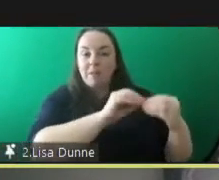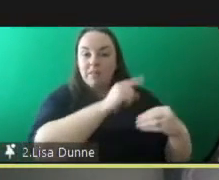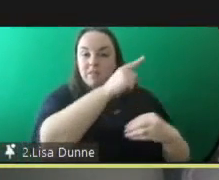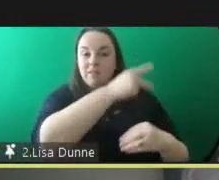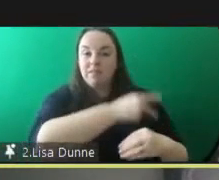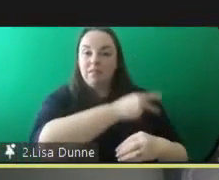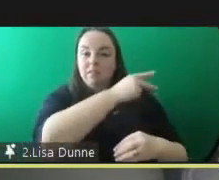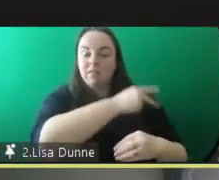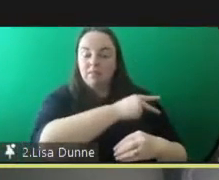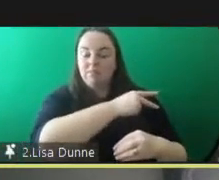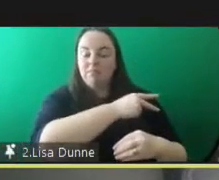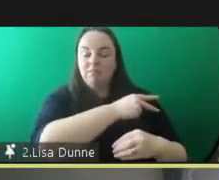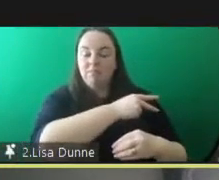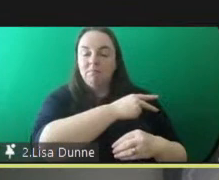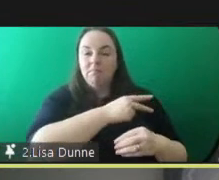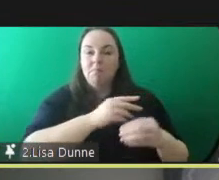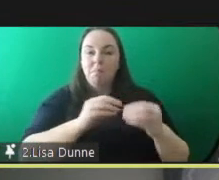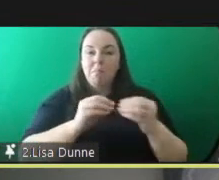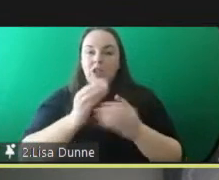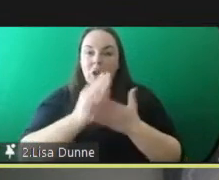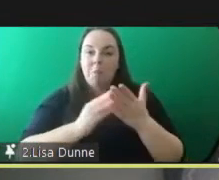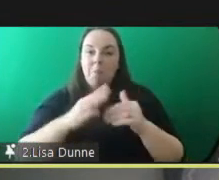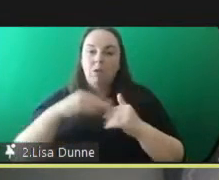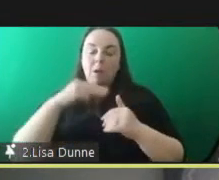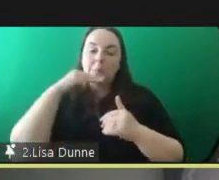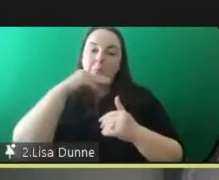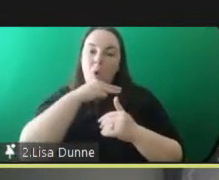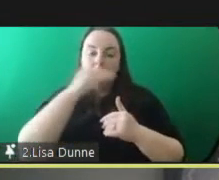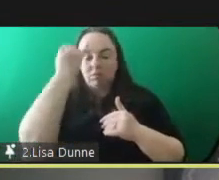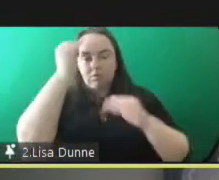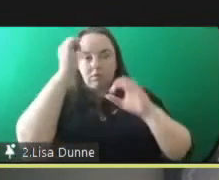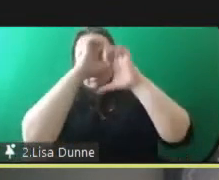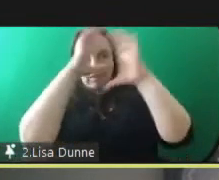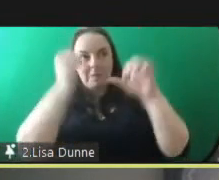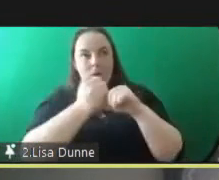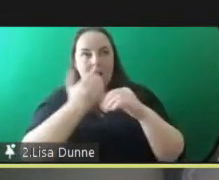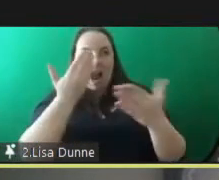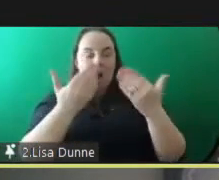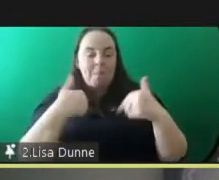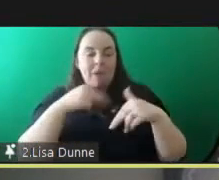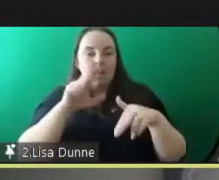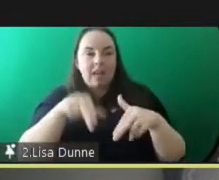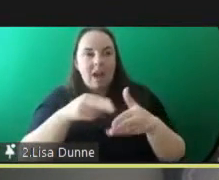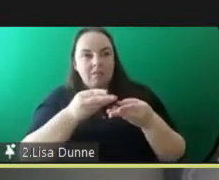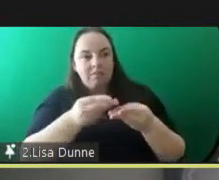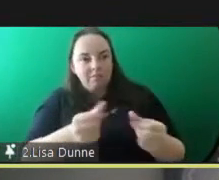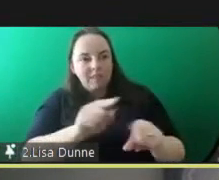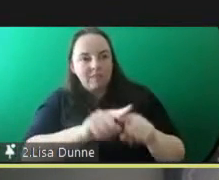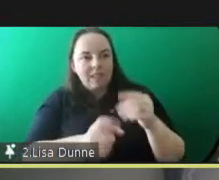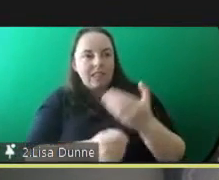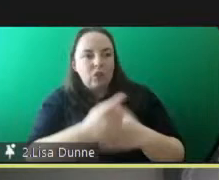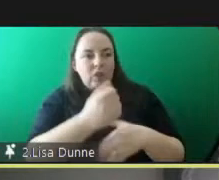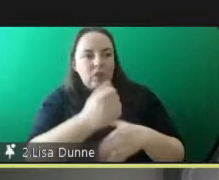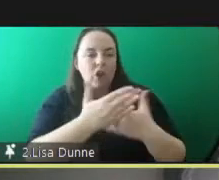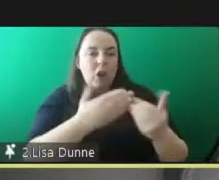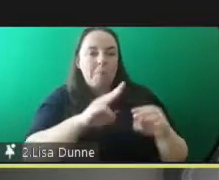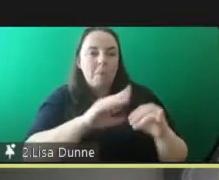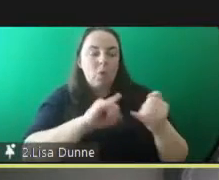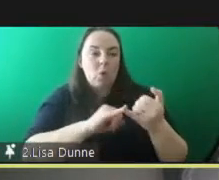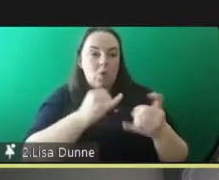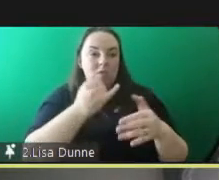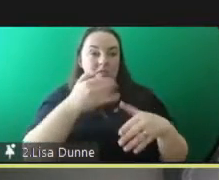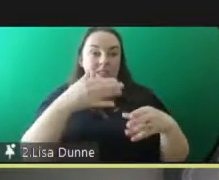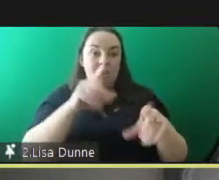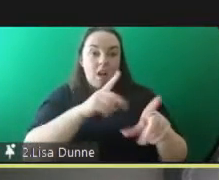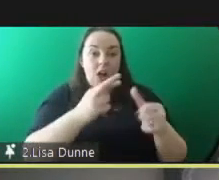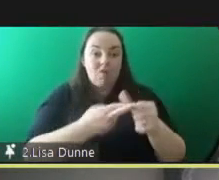um uh concepts as to how we address issues involving young people in or at the edge of the justice system